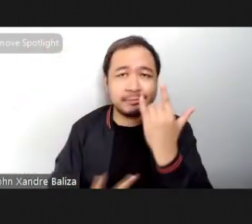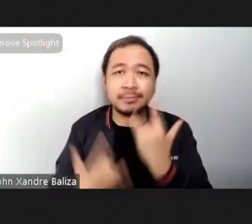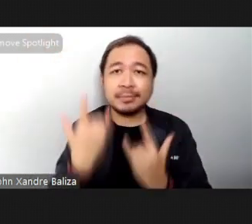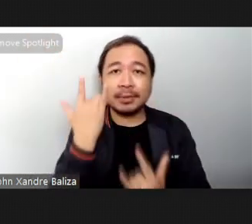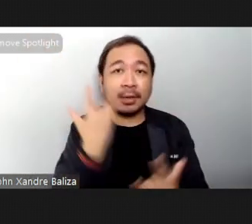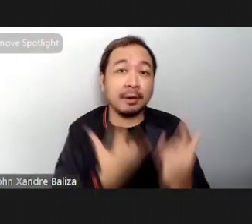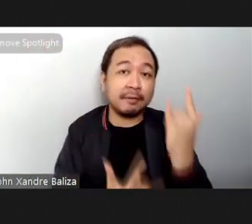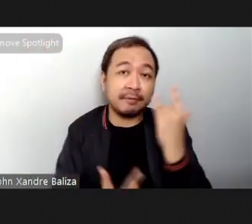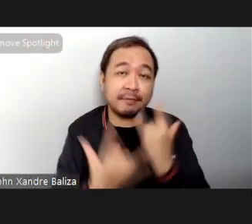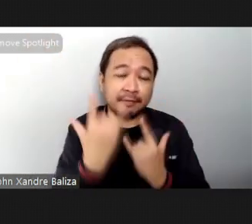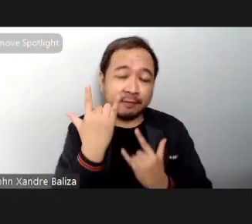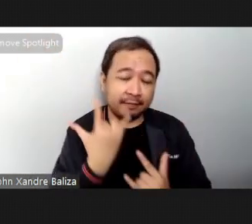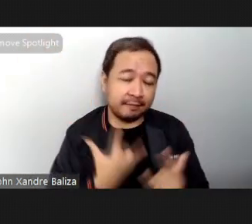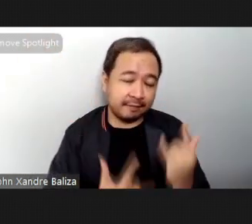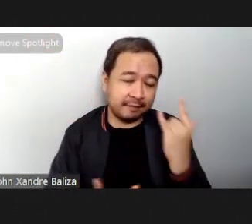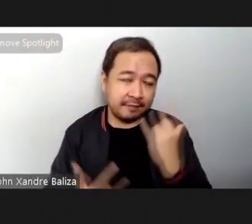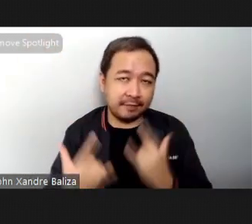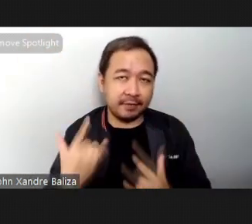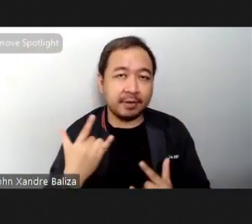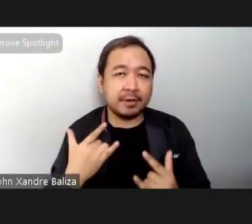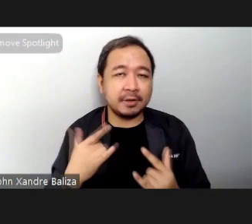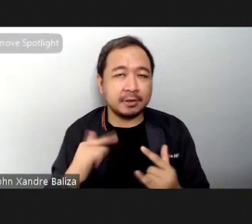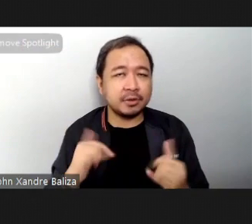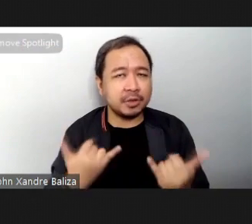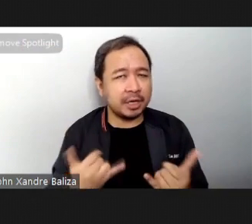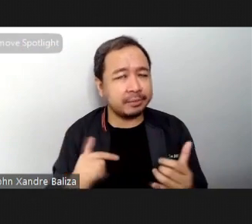As if it's embracing you.